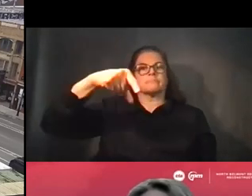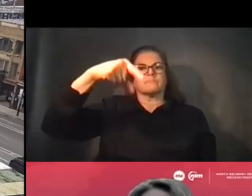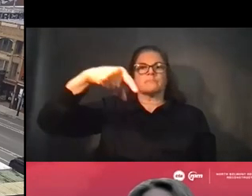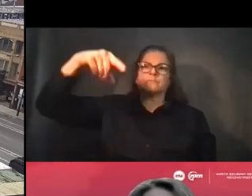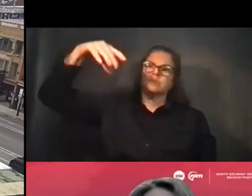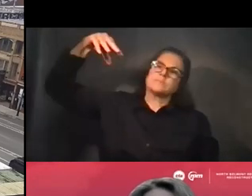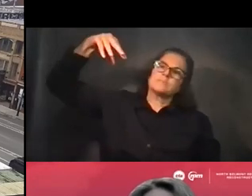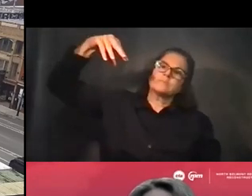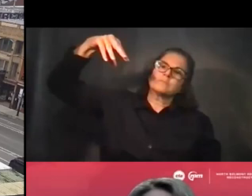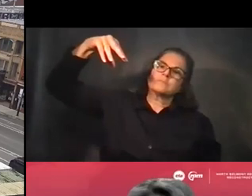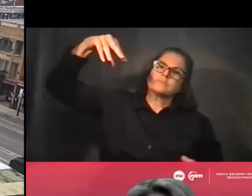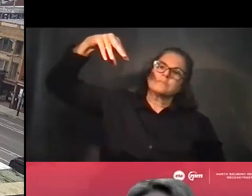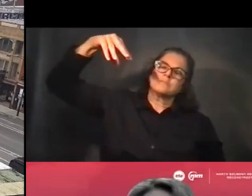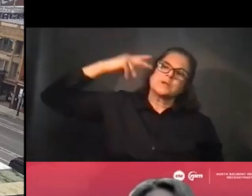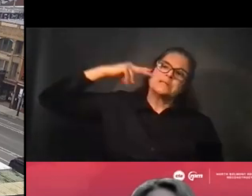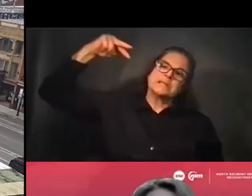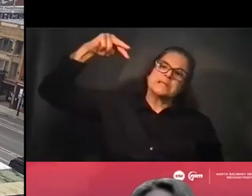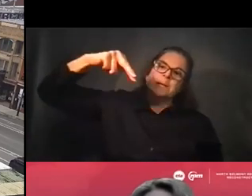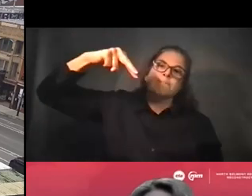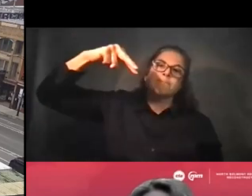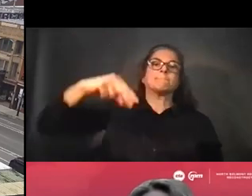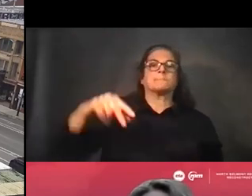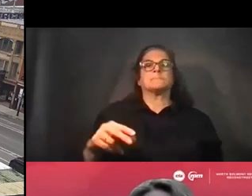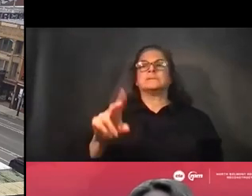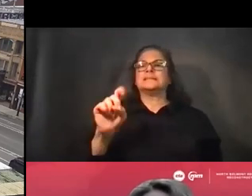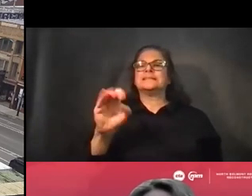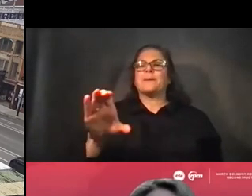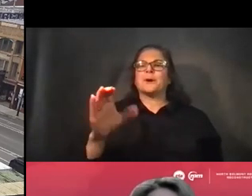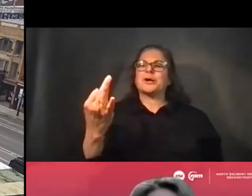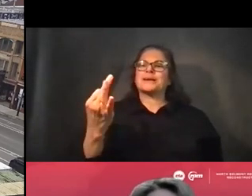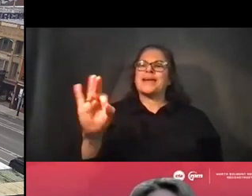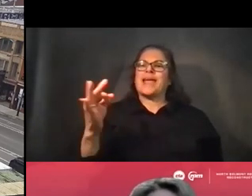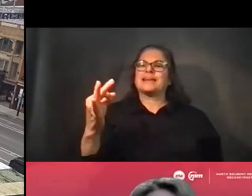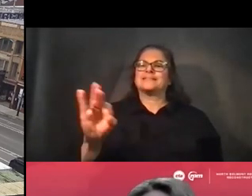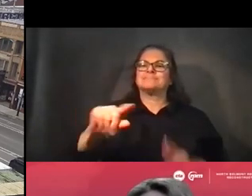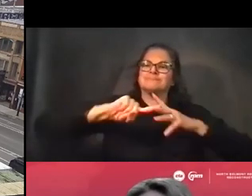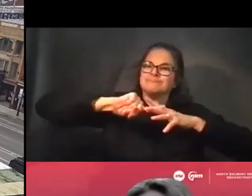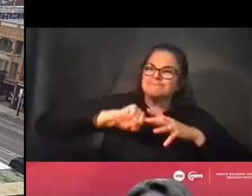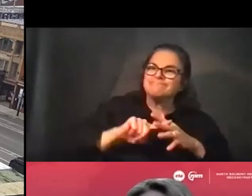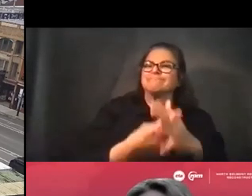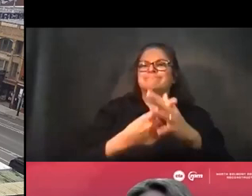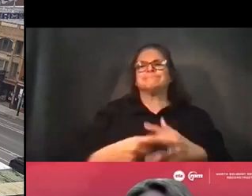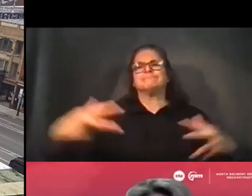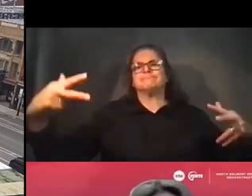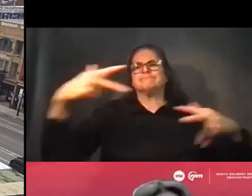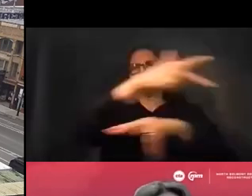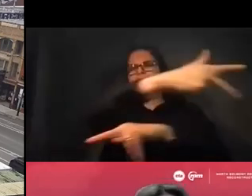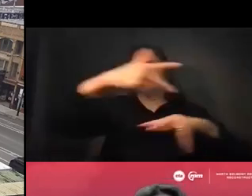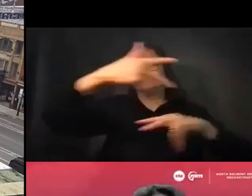November 19th, and we've had hundreds and hundreds of trains run across it since.